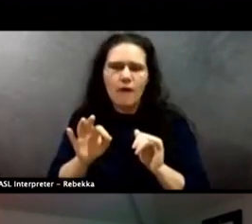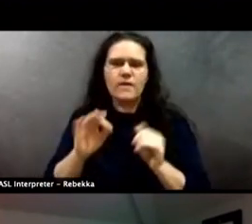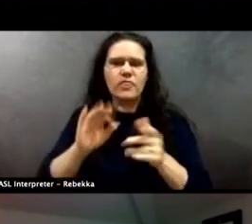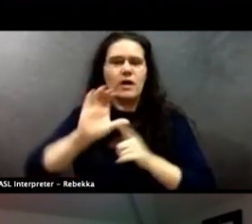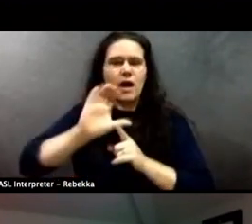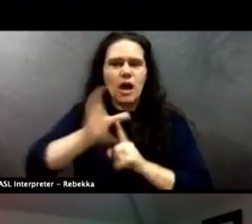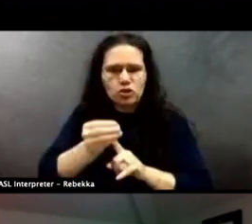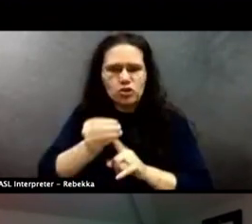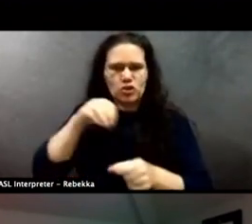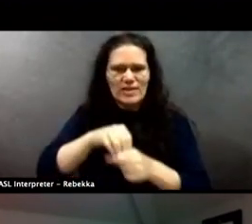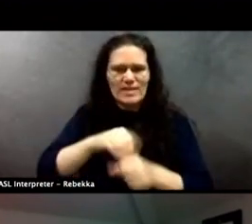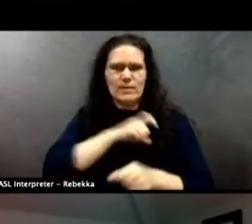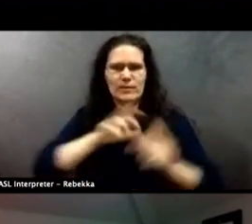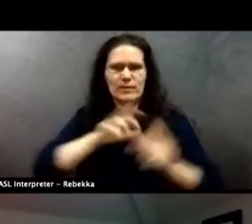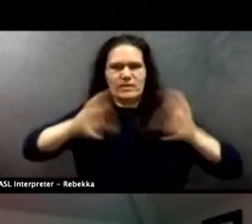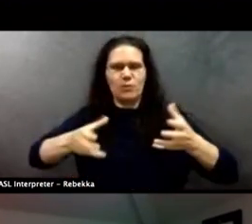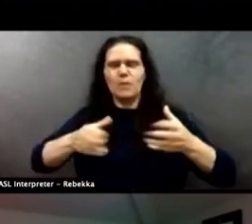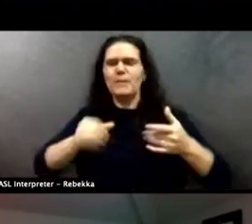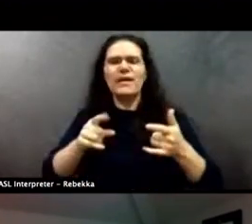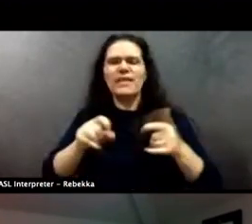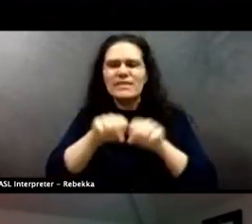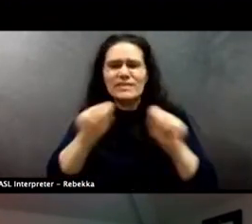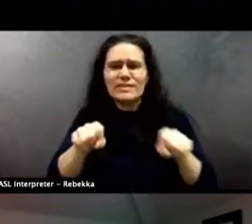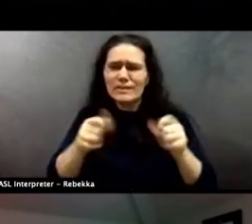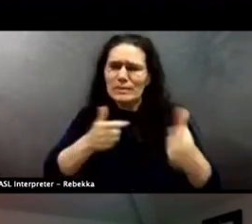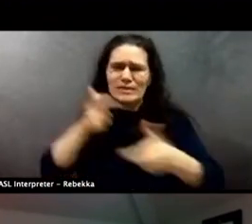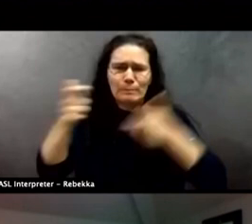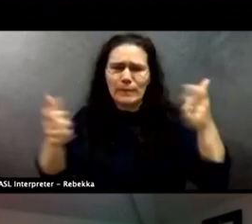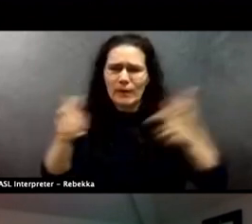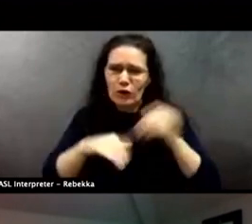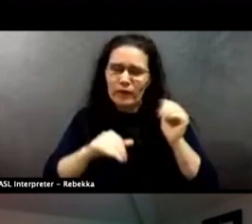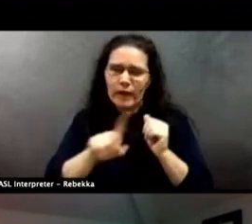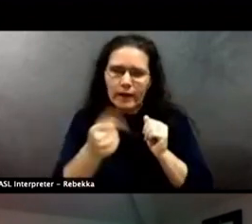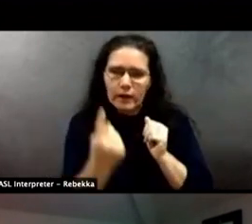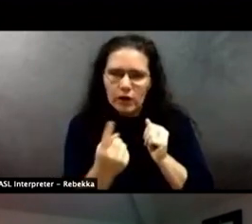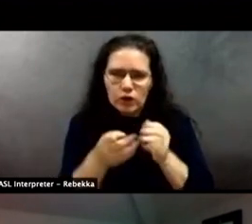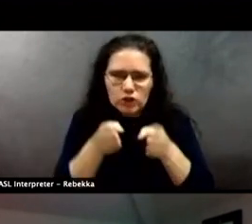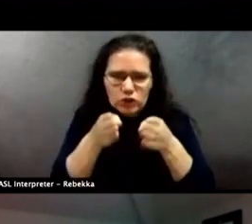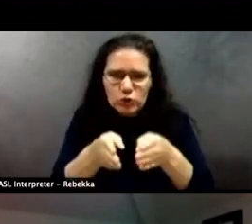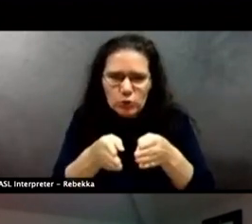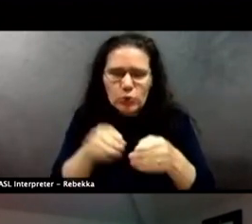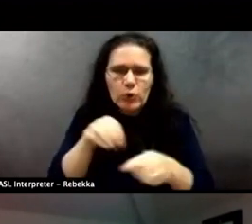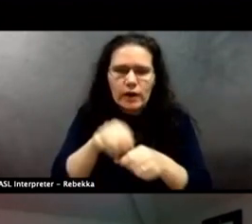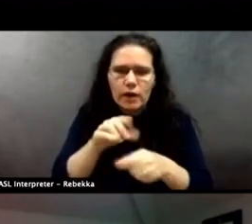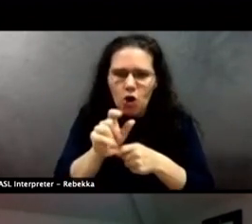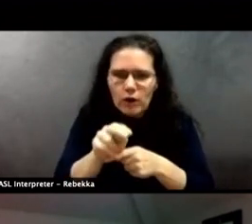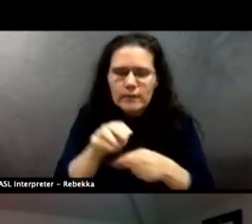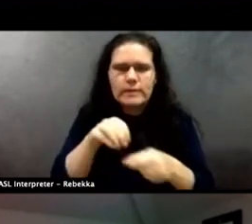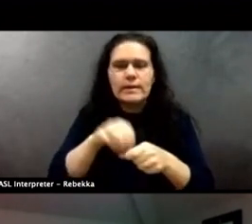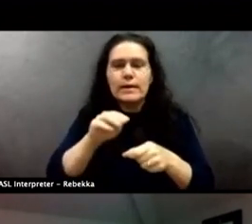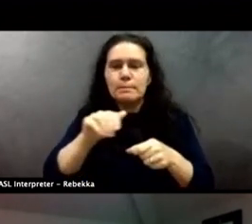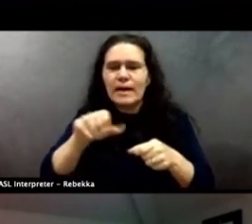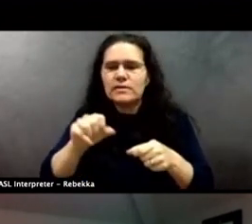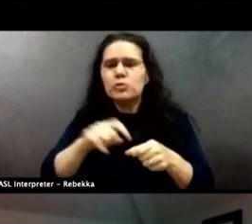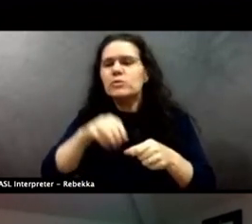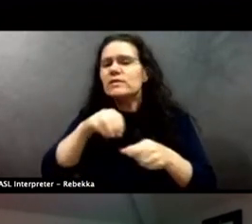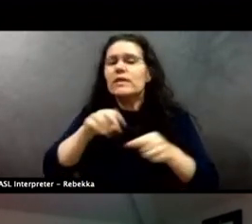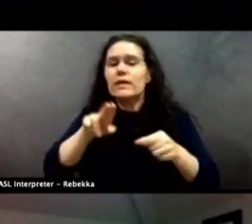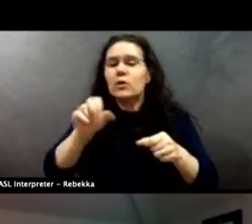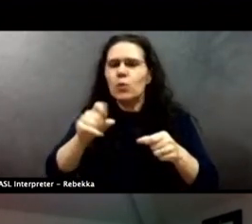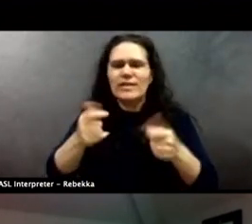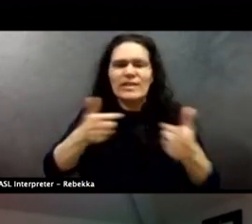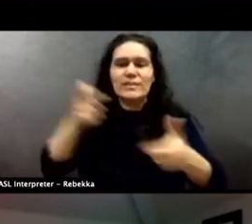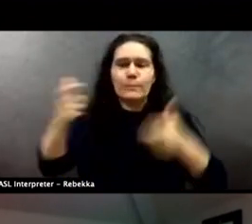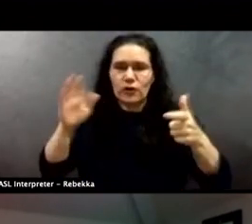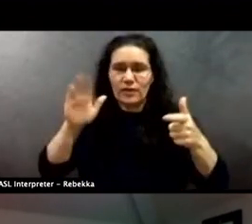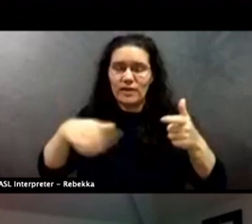The system is just much, much bigger than just you in Arlington or in Massachusetts or an entire United States. So thankfully, George Floyd or